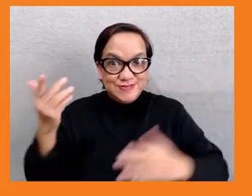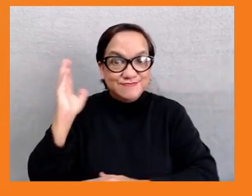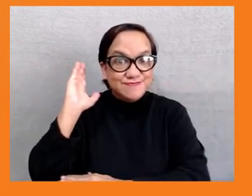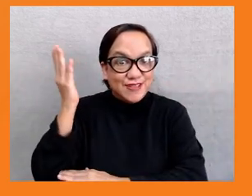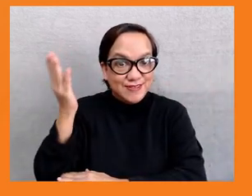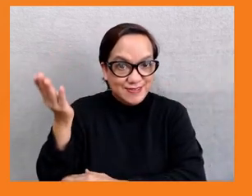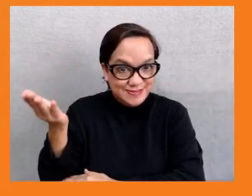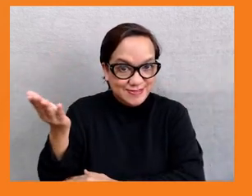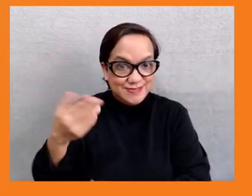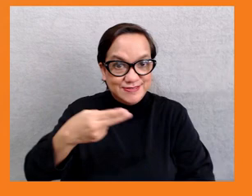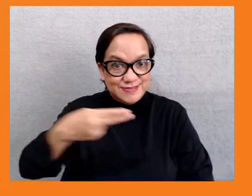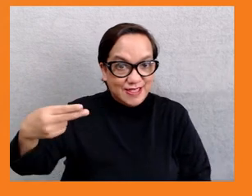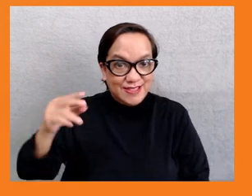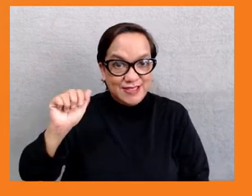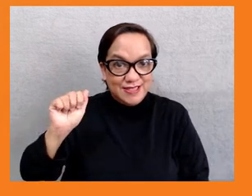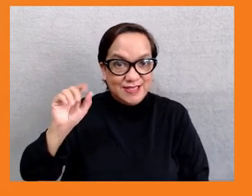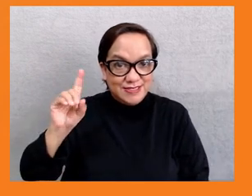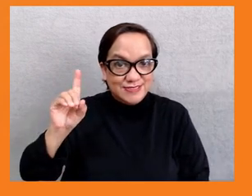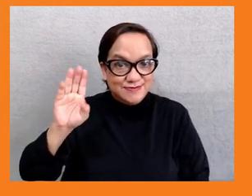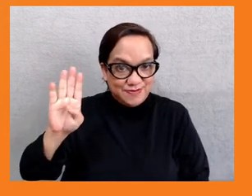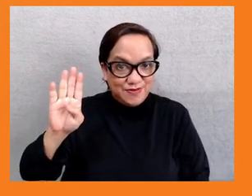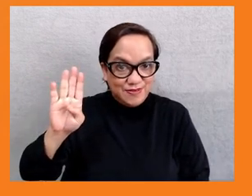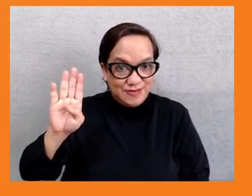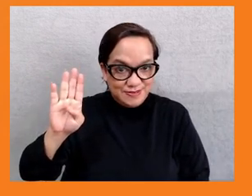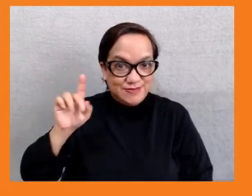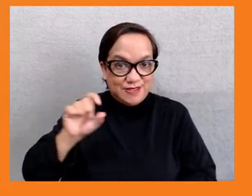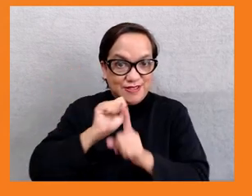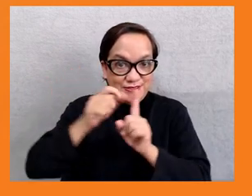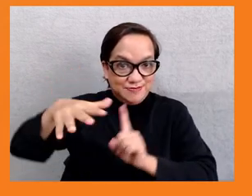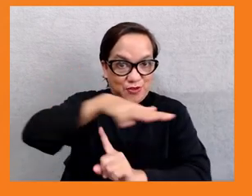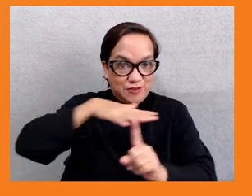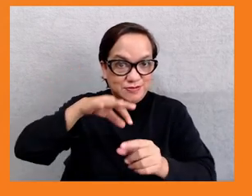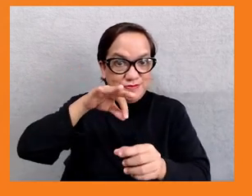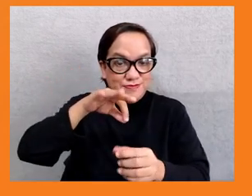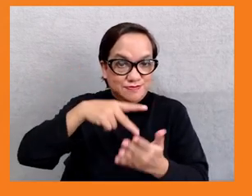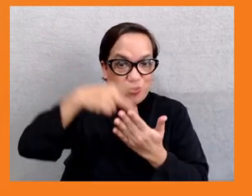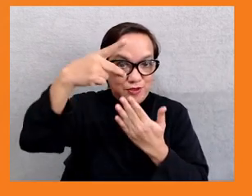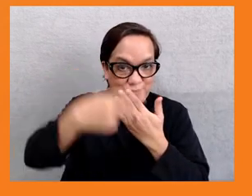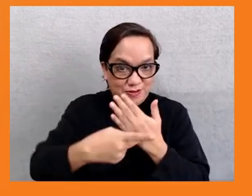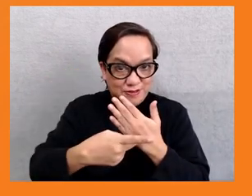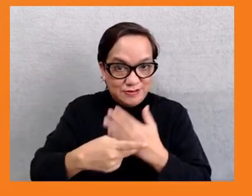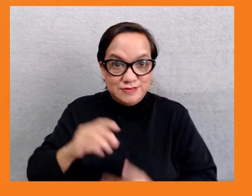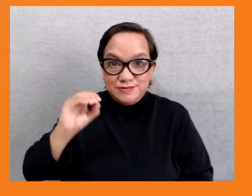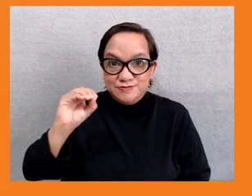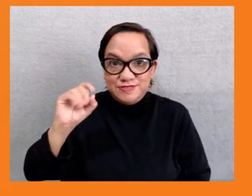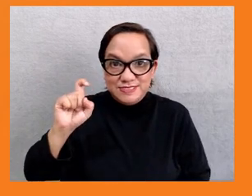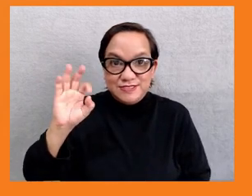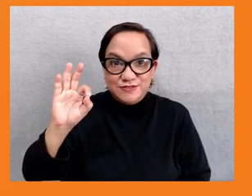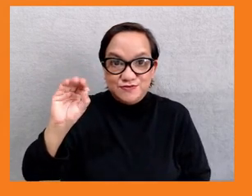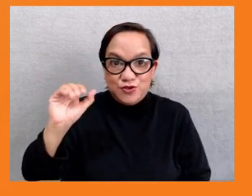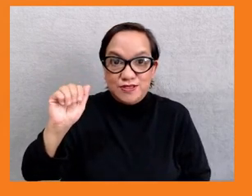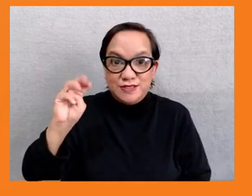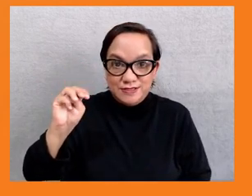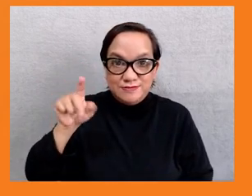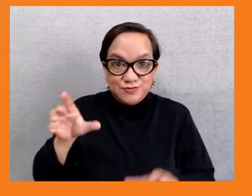brought to you jointly by Oxfam International and the NGO IT Center of the ADP. It is really great